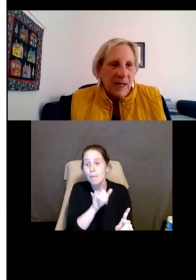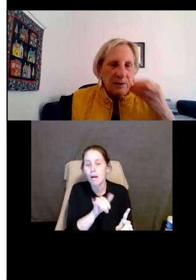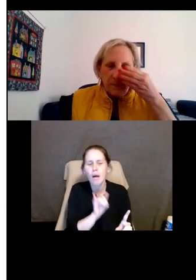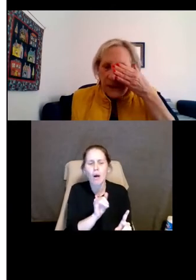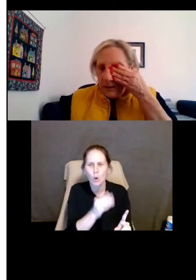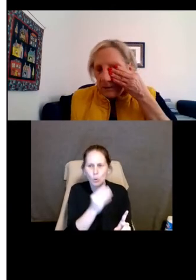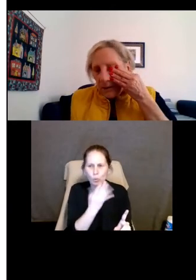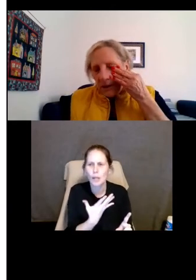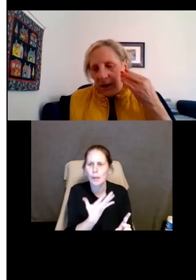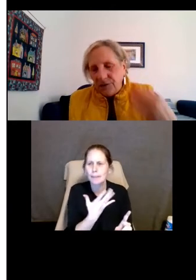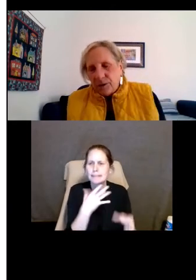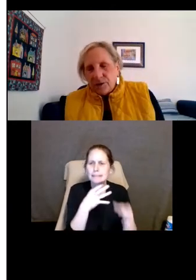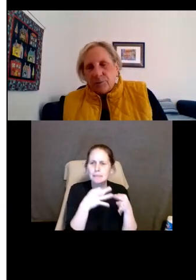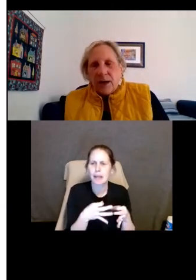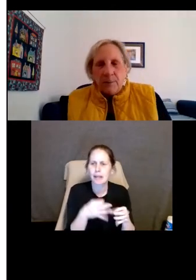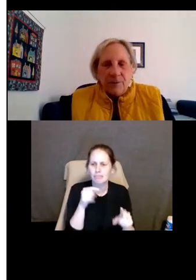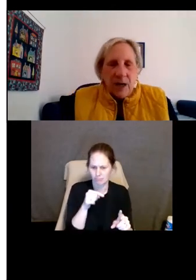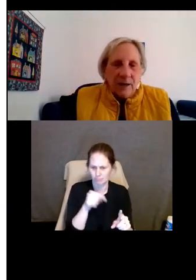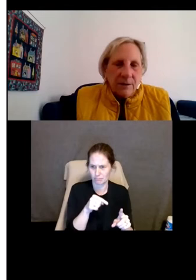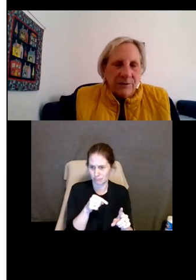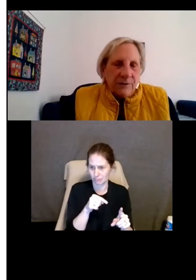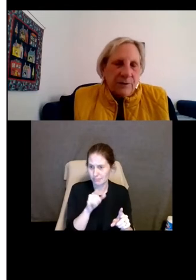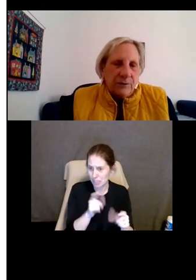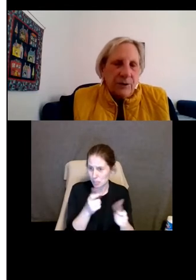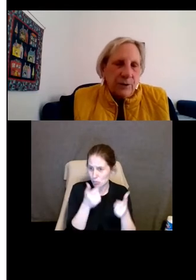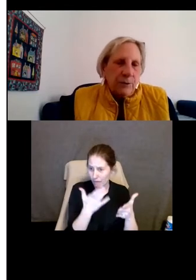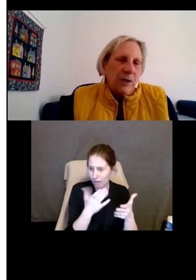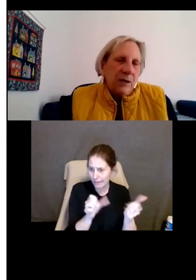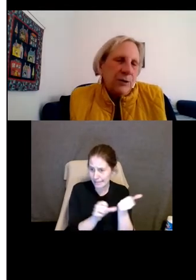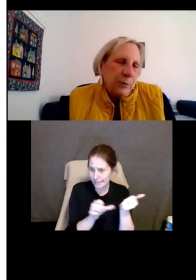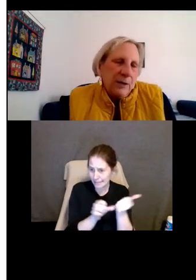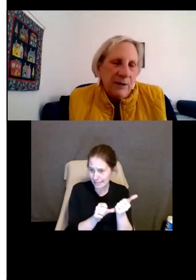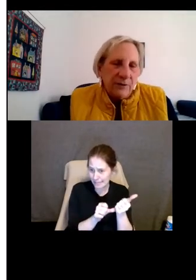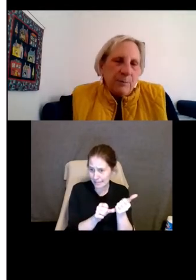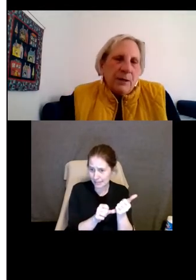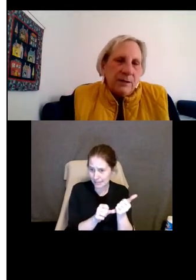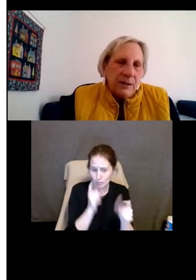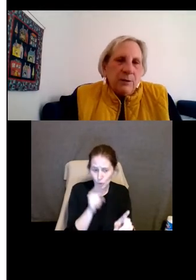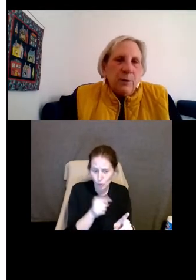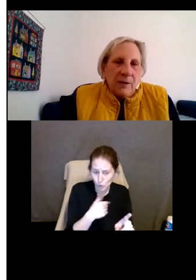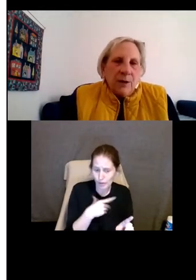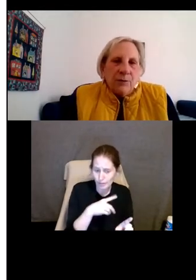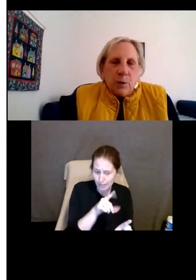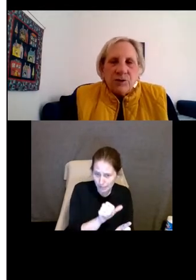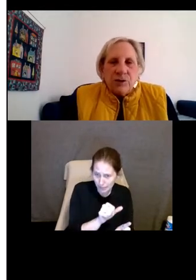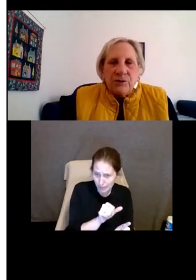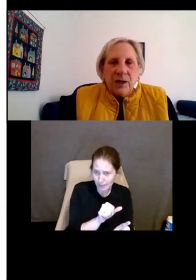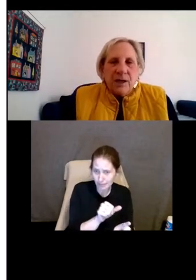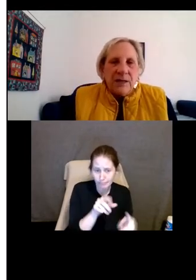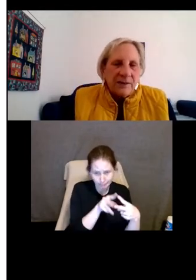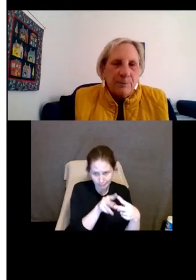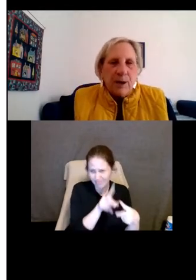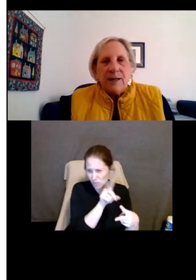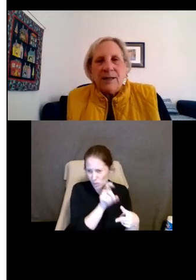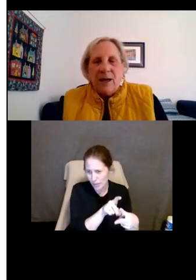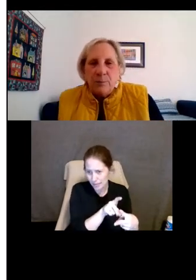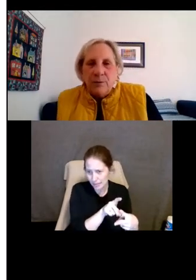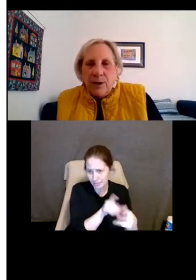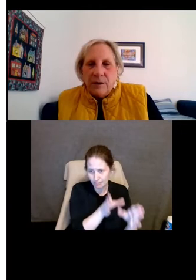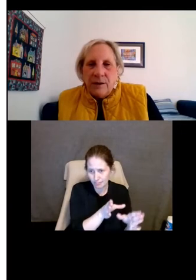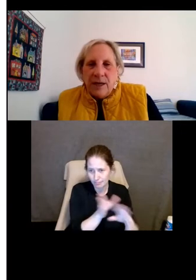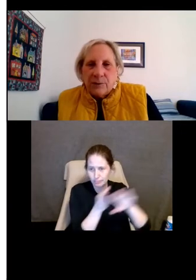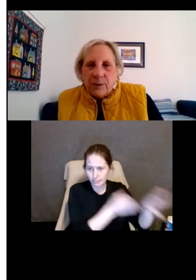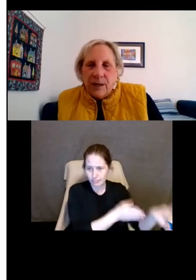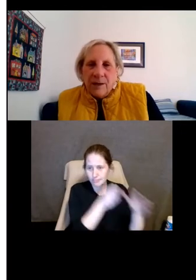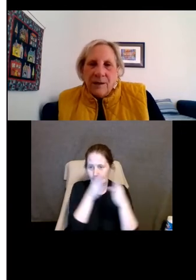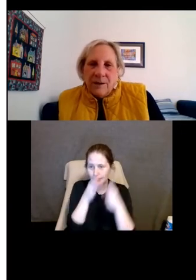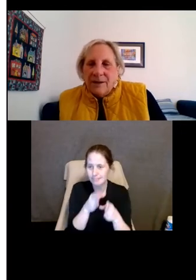you explain to me, does Sparky provide assistance to you? Do you have a disability? You have those questions. That's Sparky. Now you